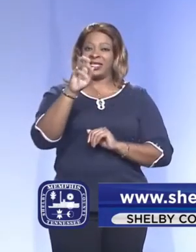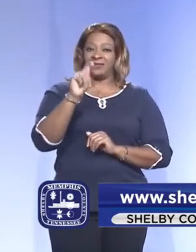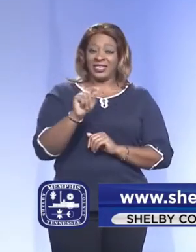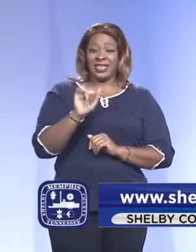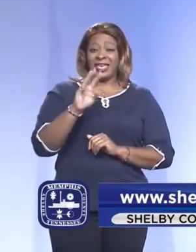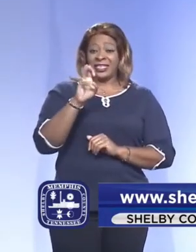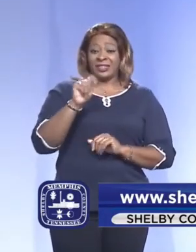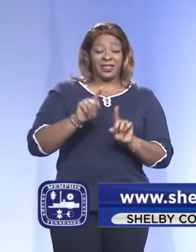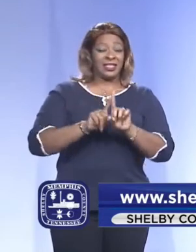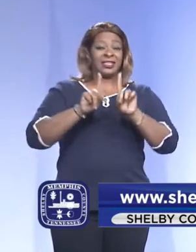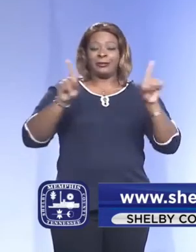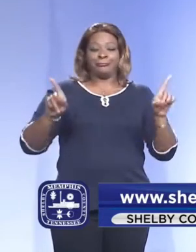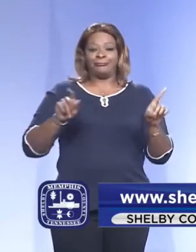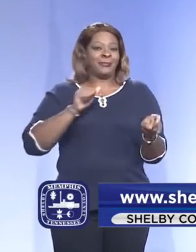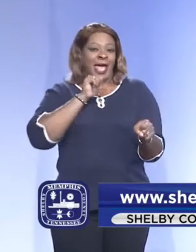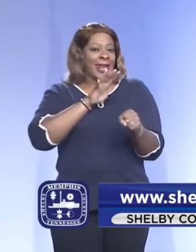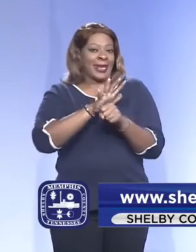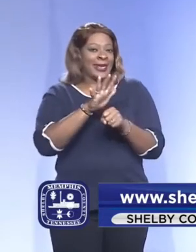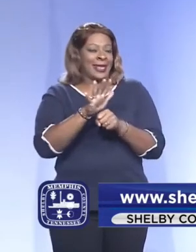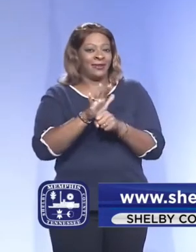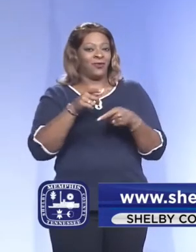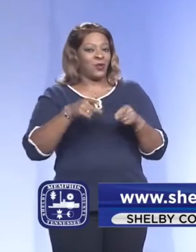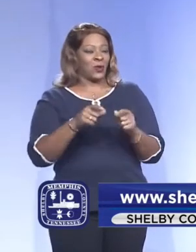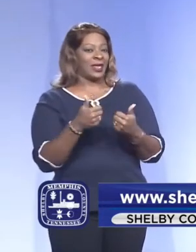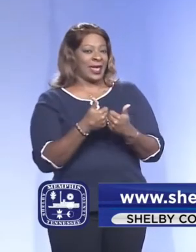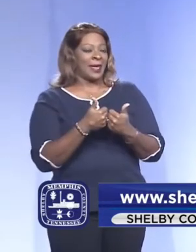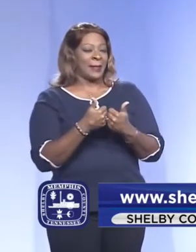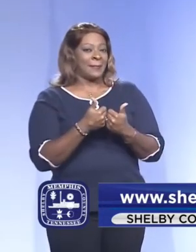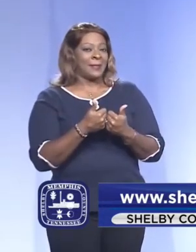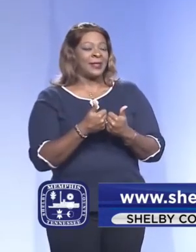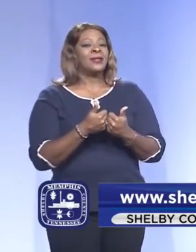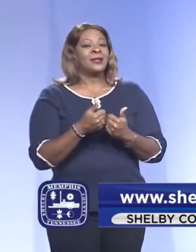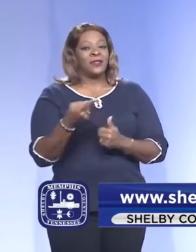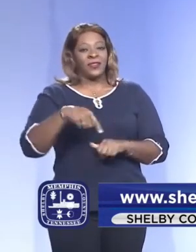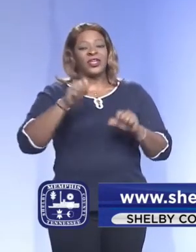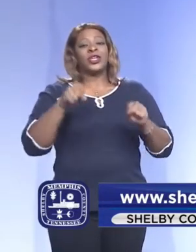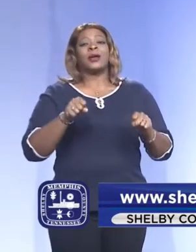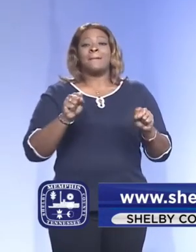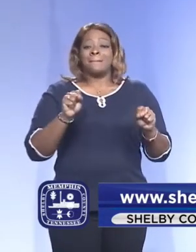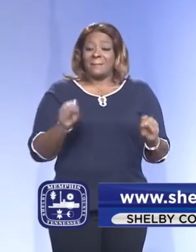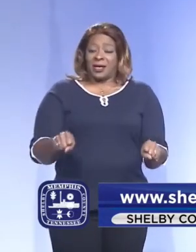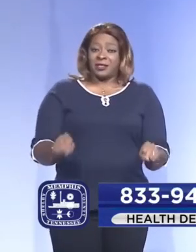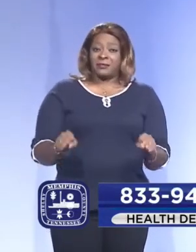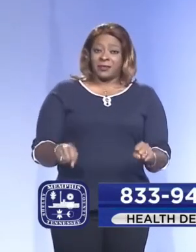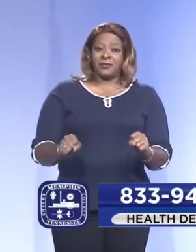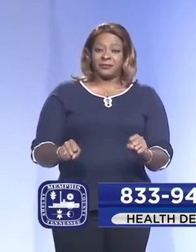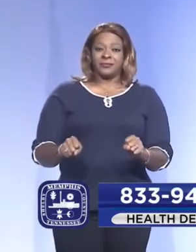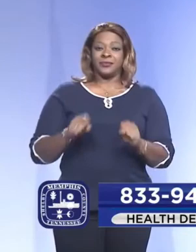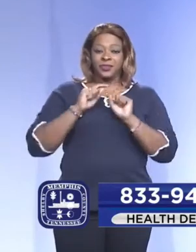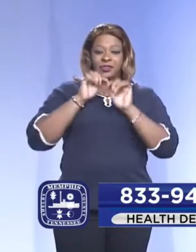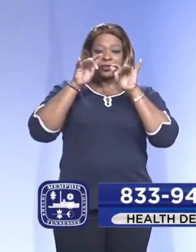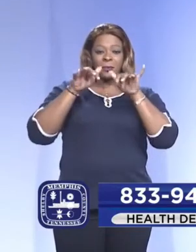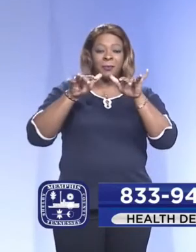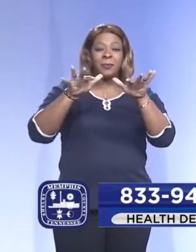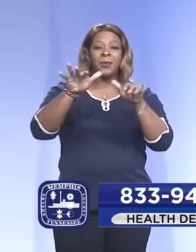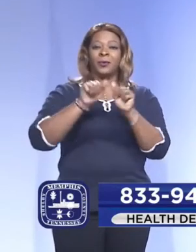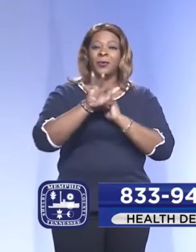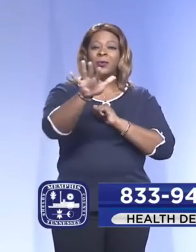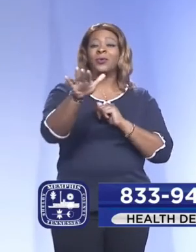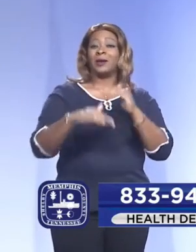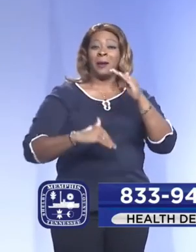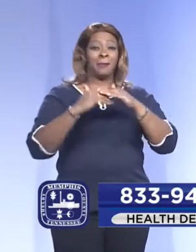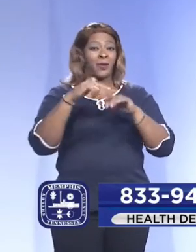6 feet separation is not enough, that they could potentially project it 18 feet,